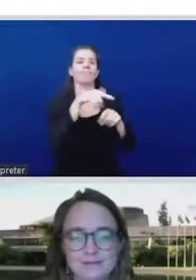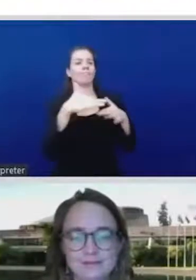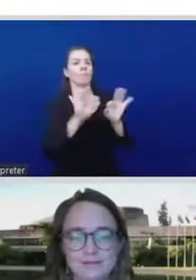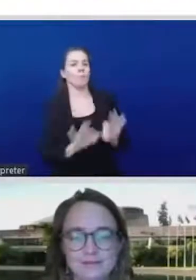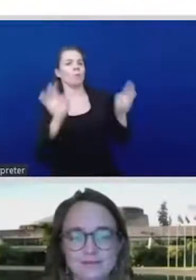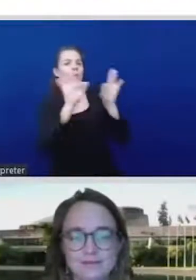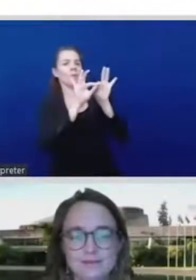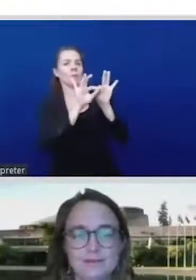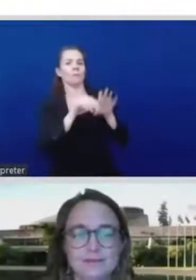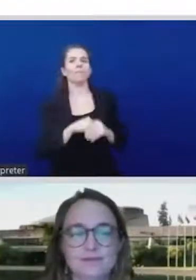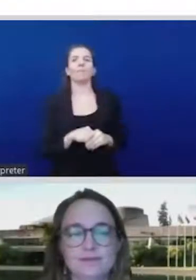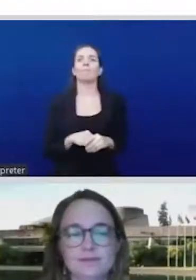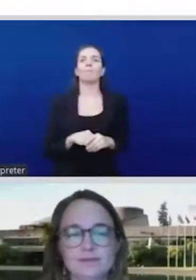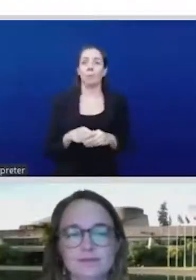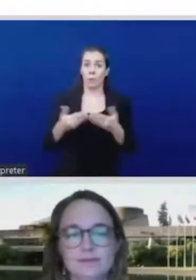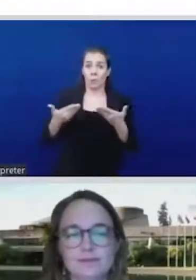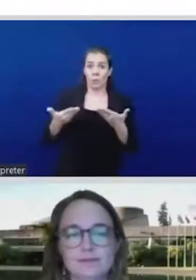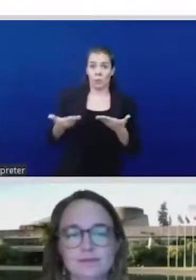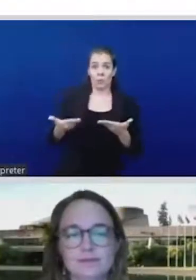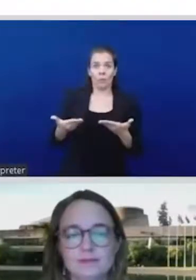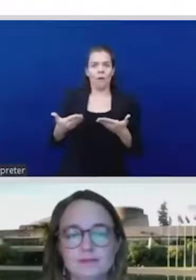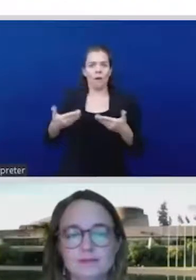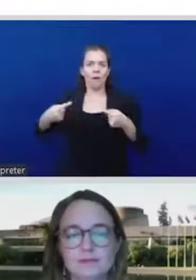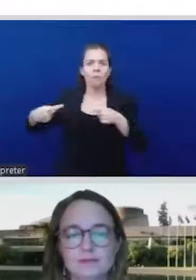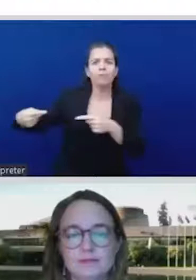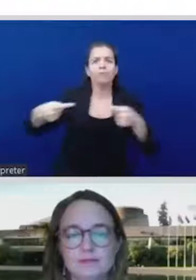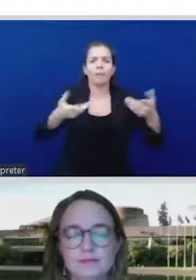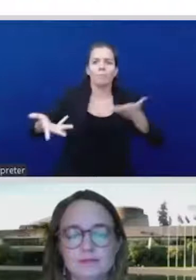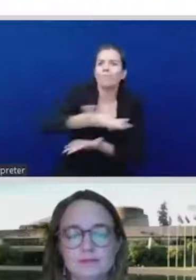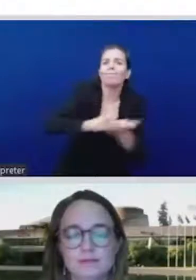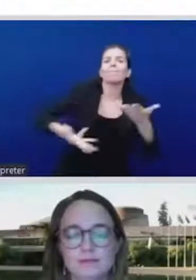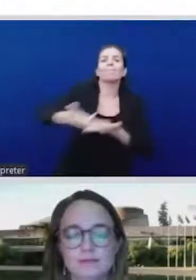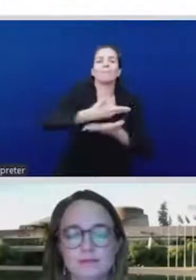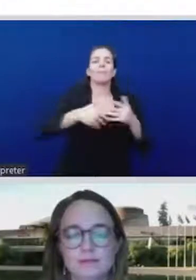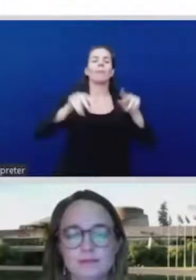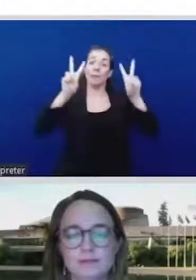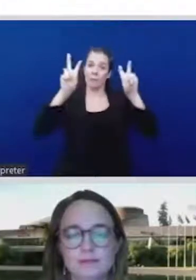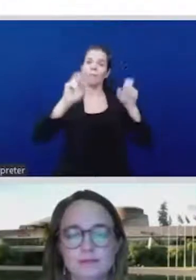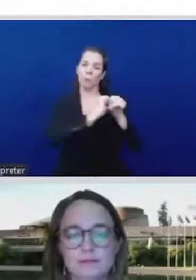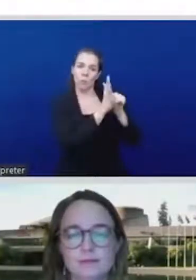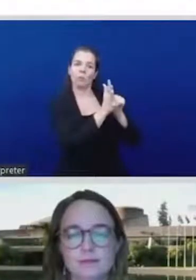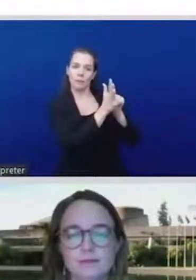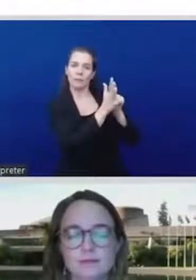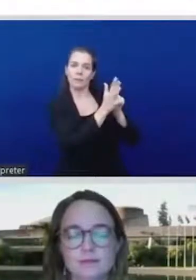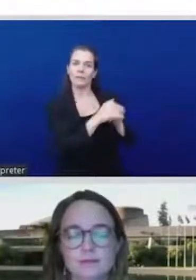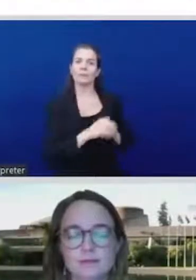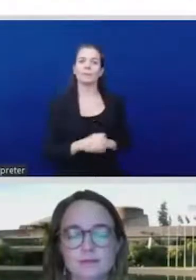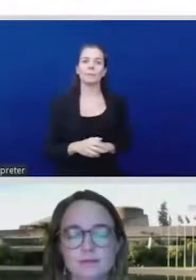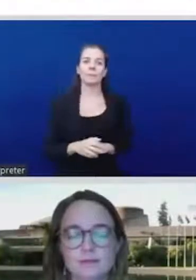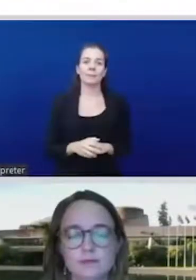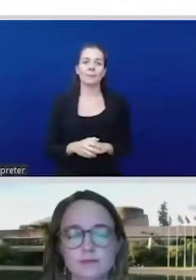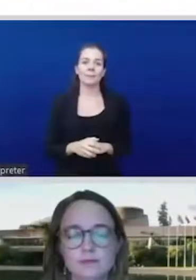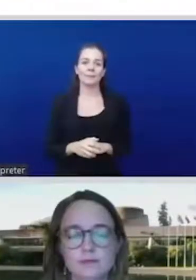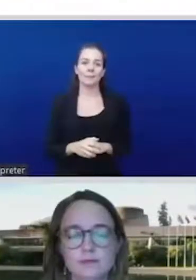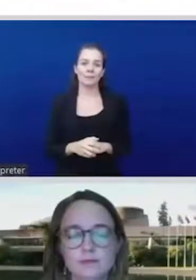it's okay, Mariama. I didn't want to stop you because you were rounding that idea. And so our next